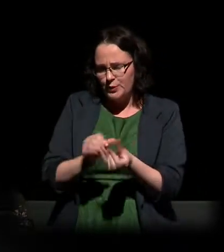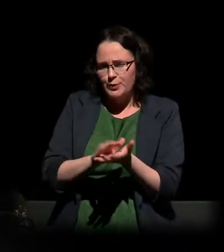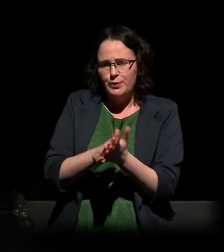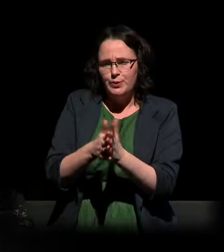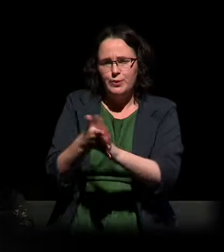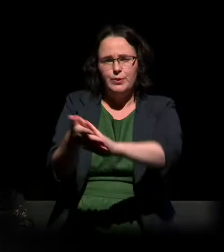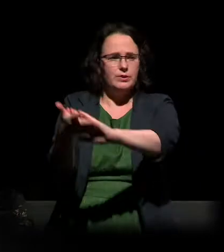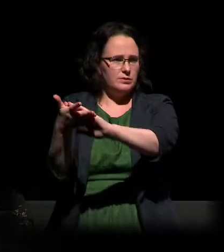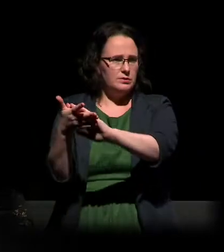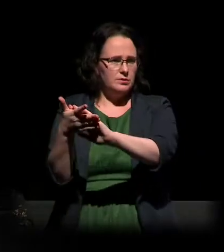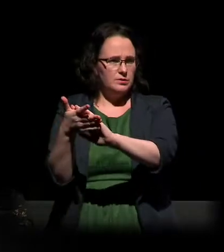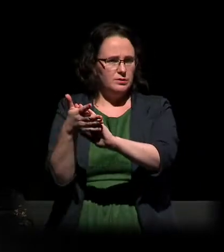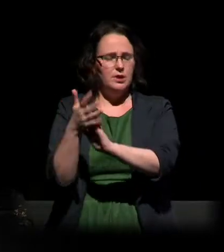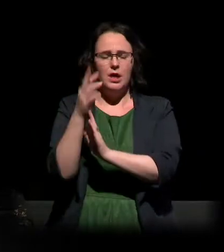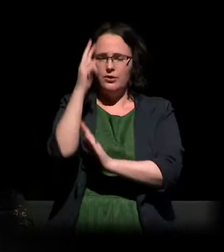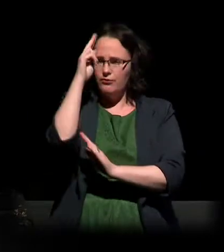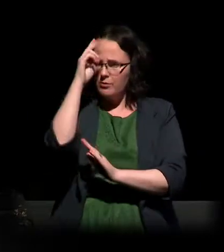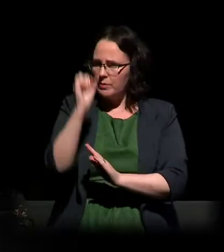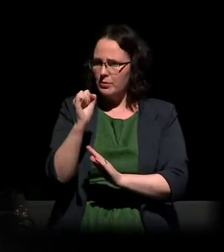remember, lest it happen again.